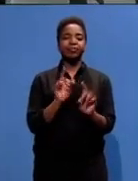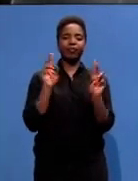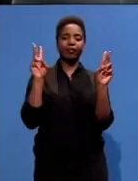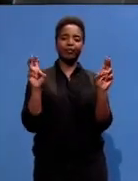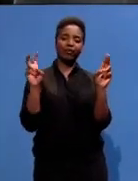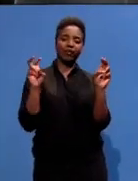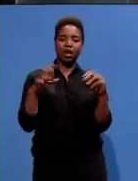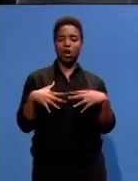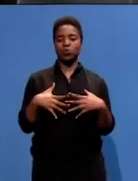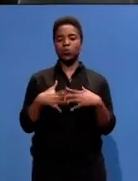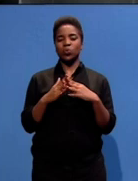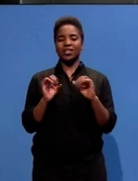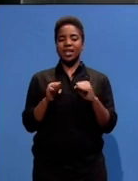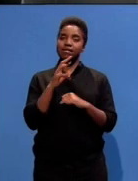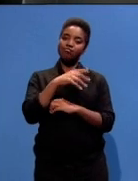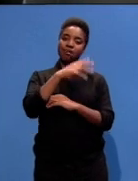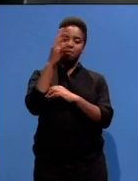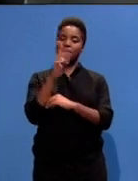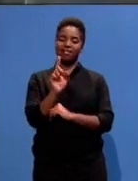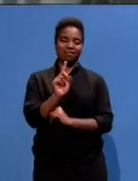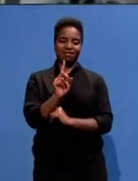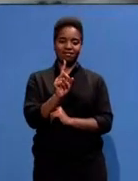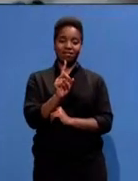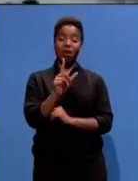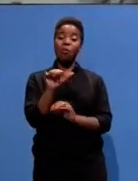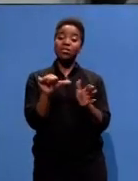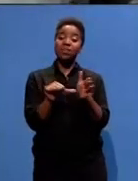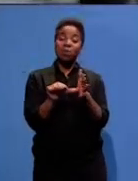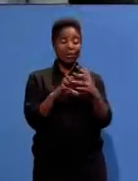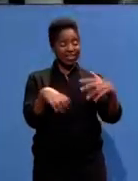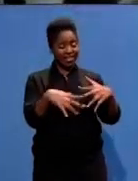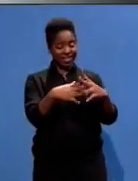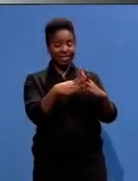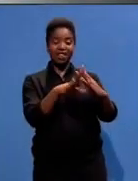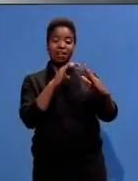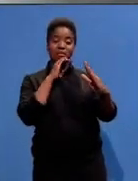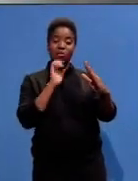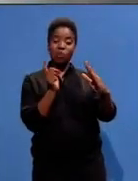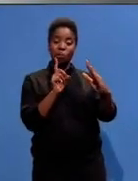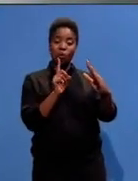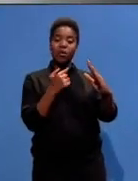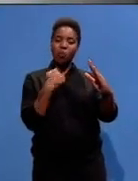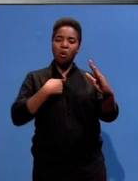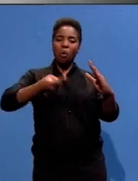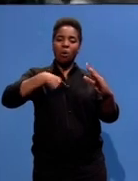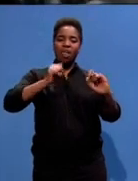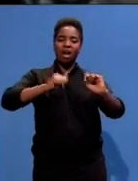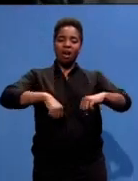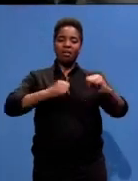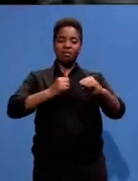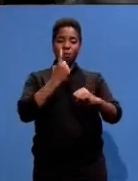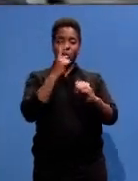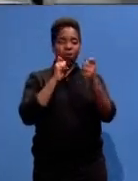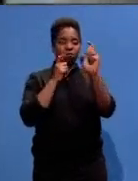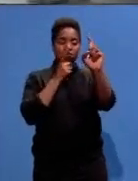unification. What is important about the imagery of Mandela, when he came out of jail, people